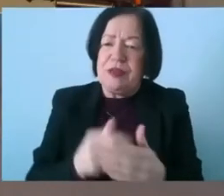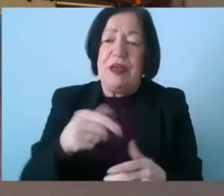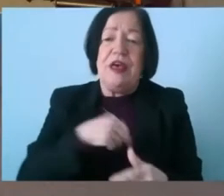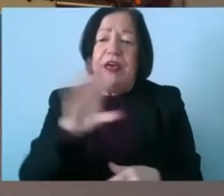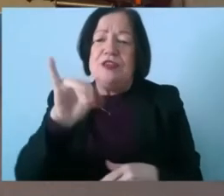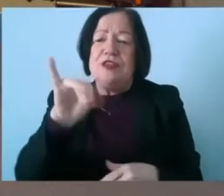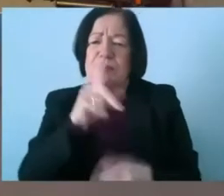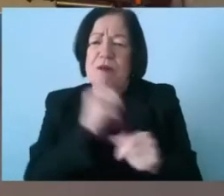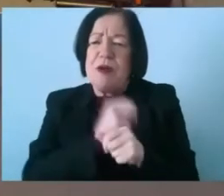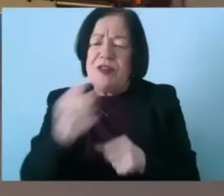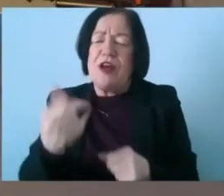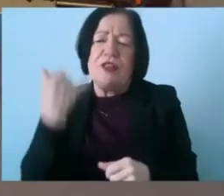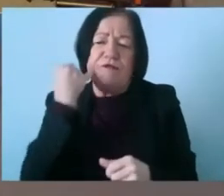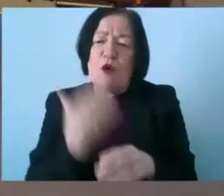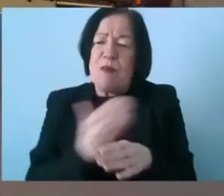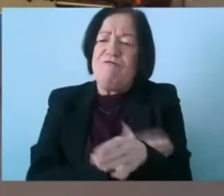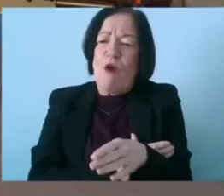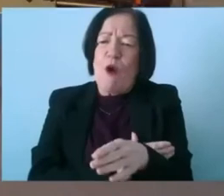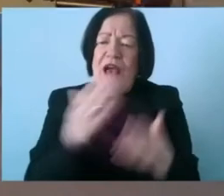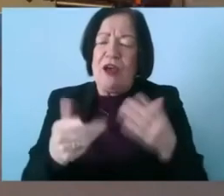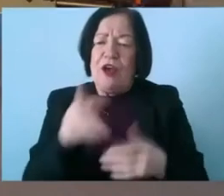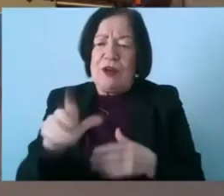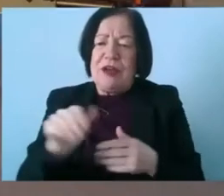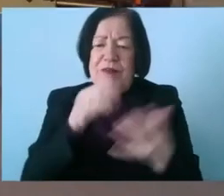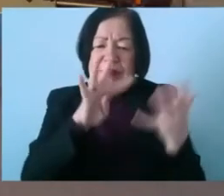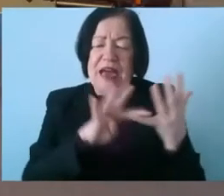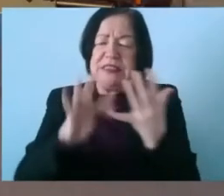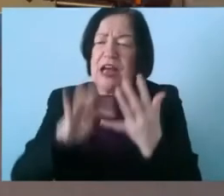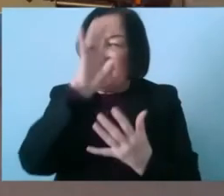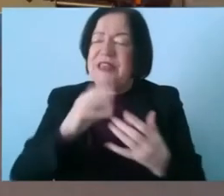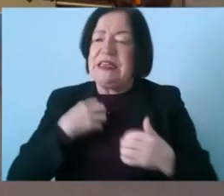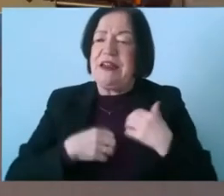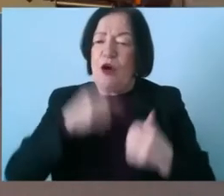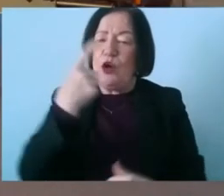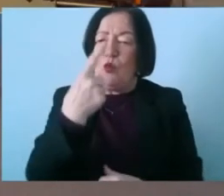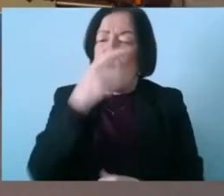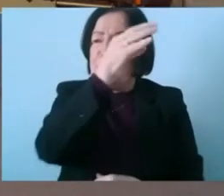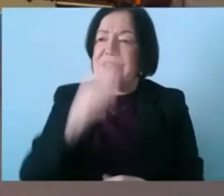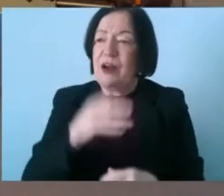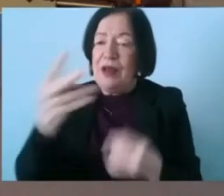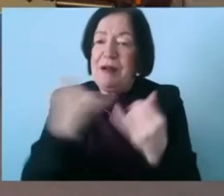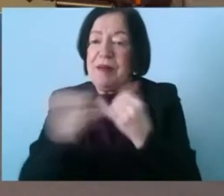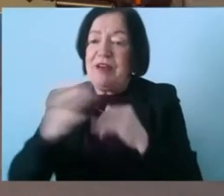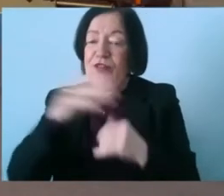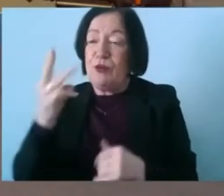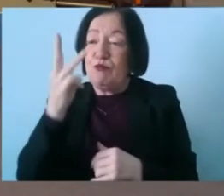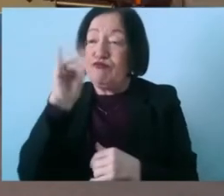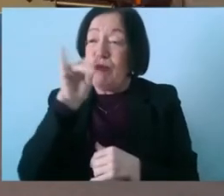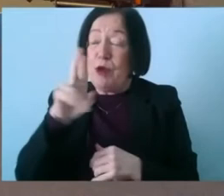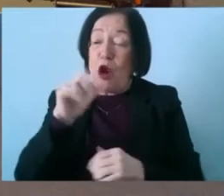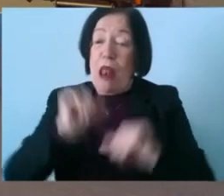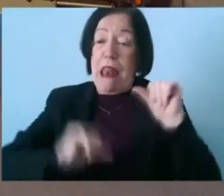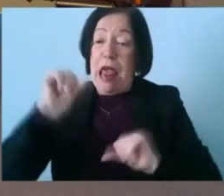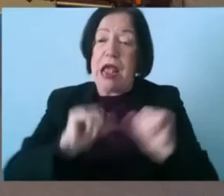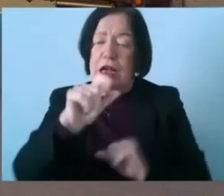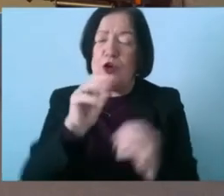little bit as well on the phone earlier how you have to keep the 99 interested because only one percent will go over to play for the premier league and you had mentioned